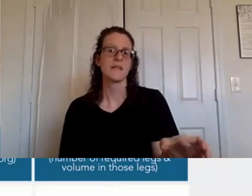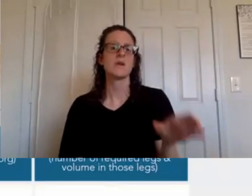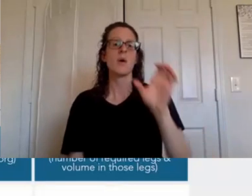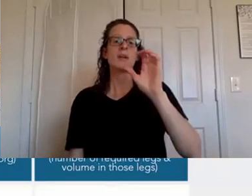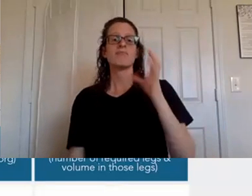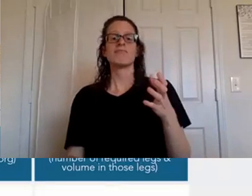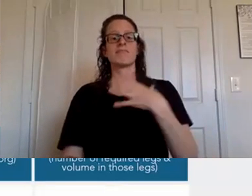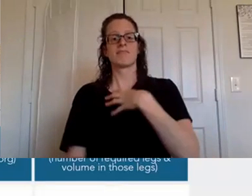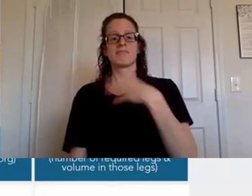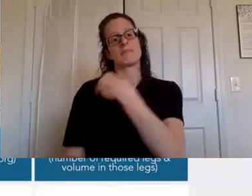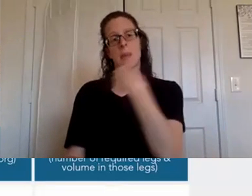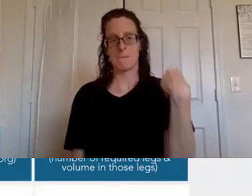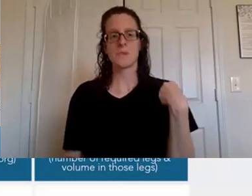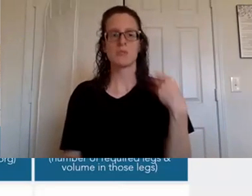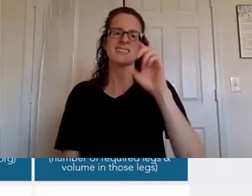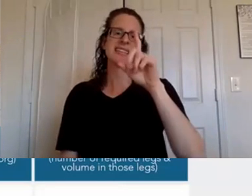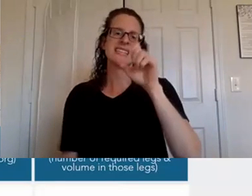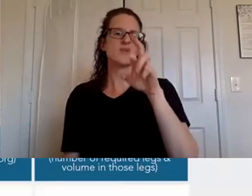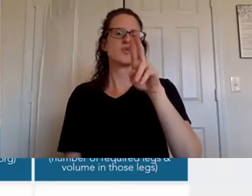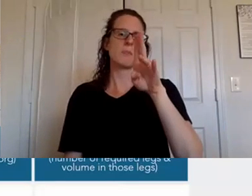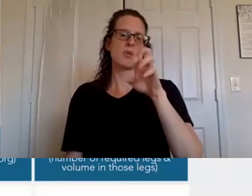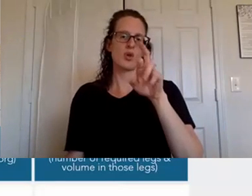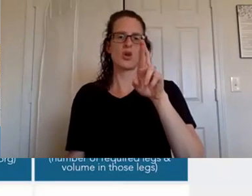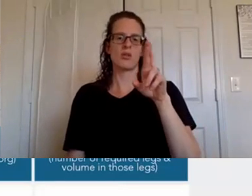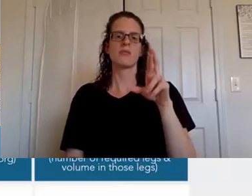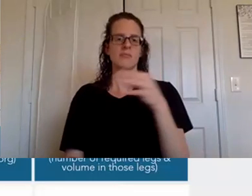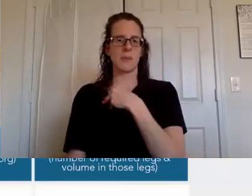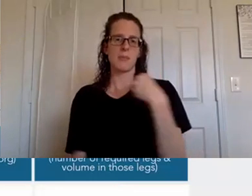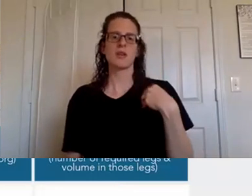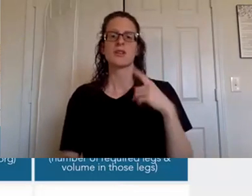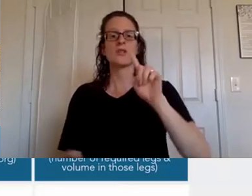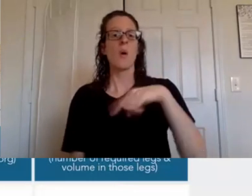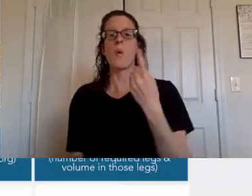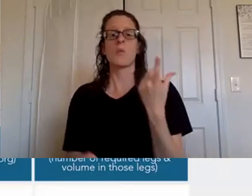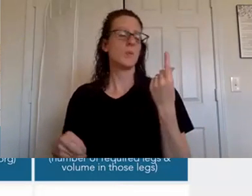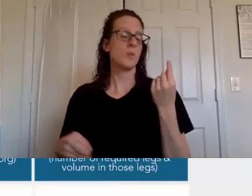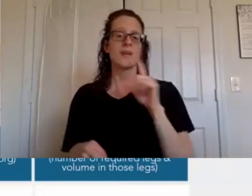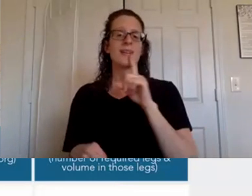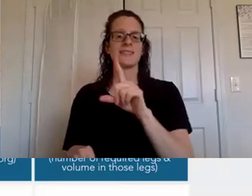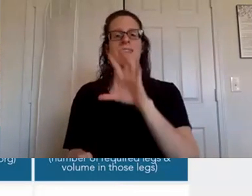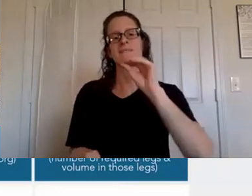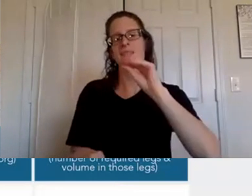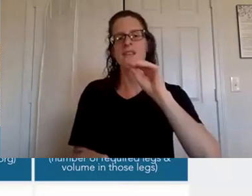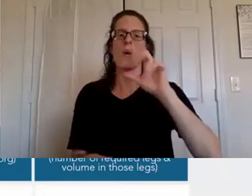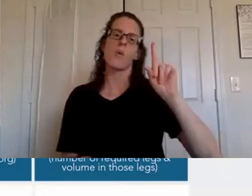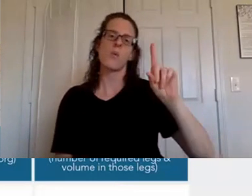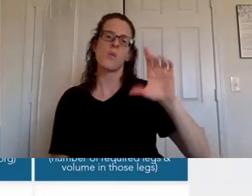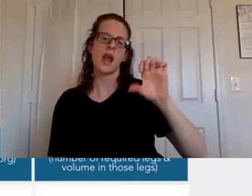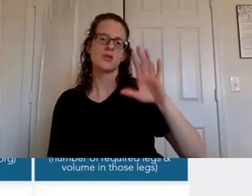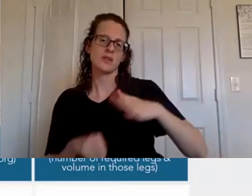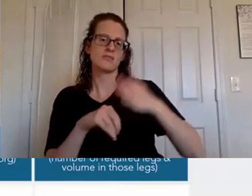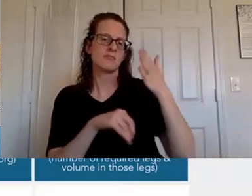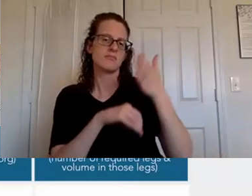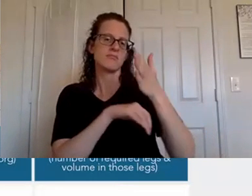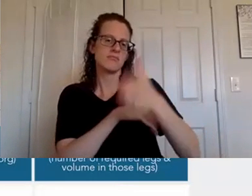all you have to do or all you have to have is um 50 pv or more of your